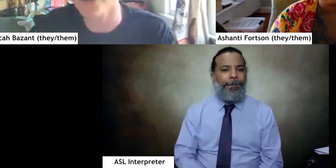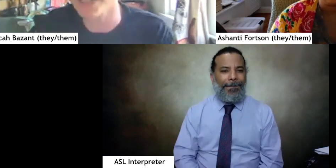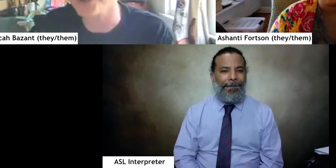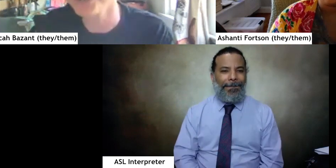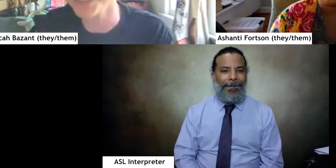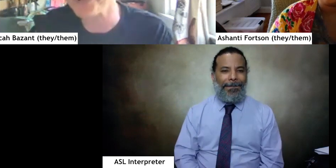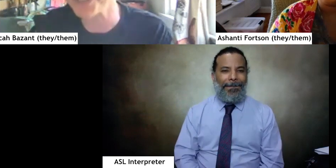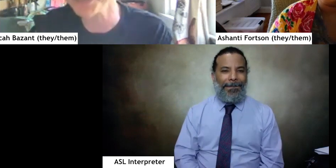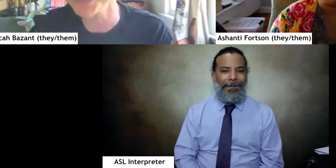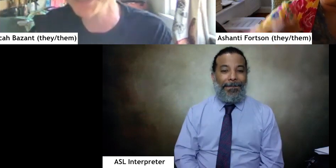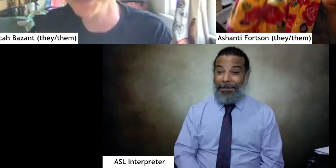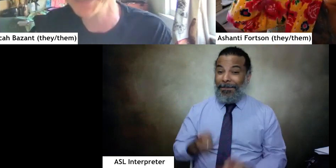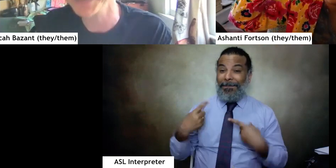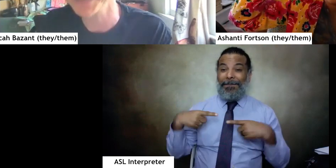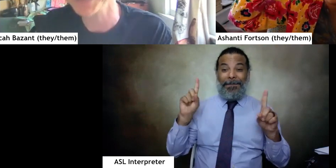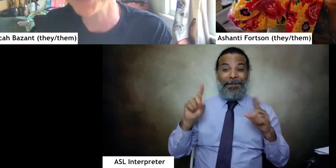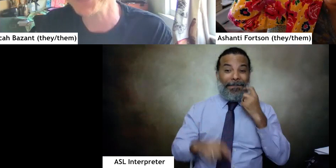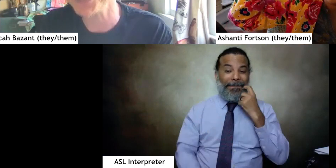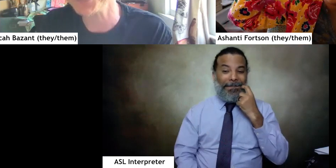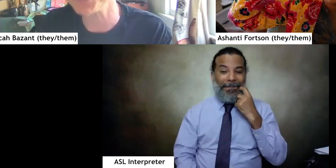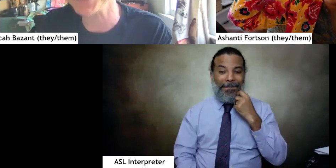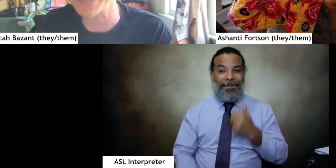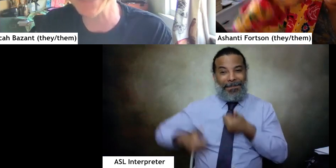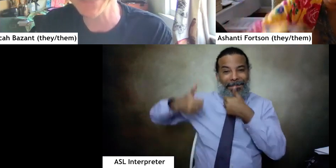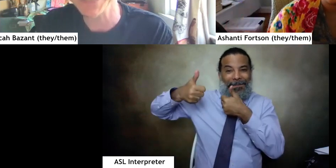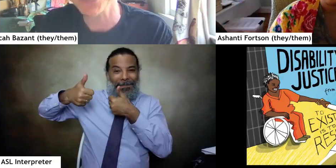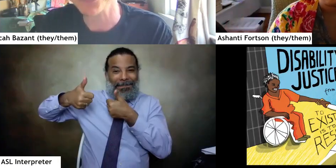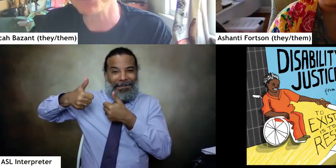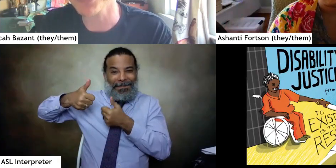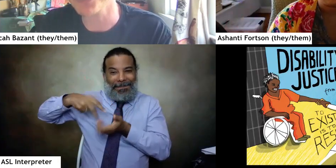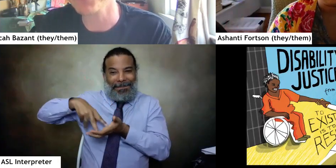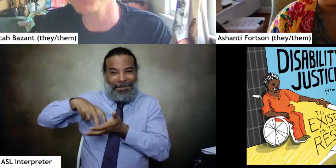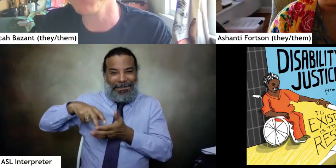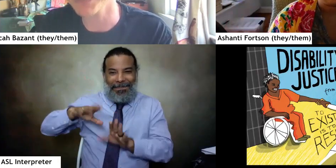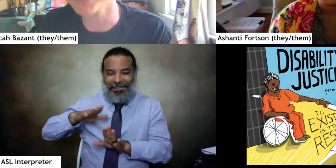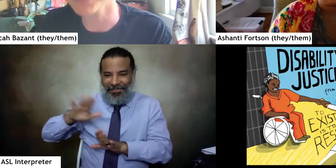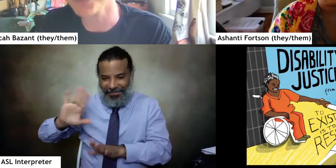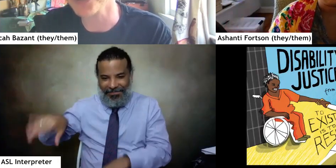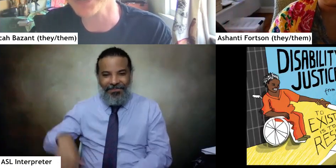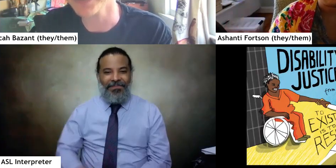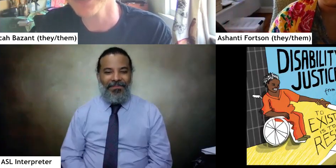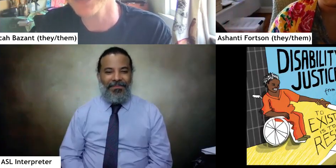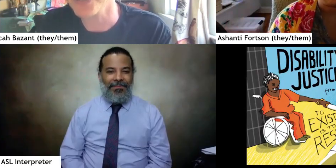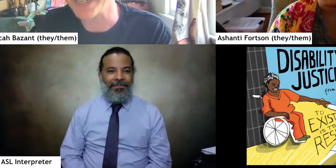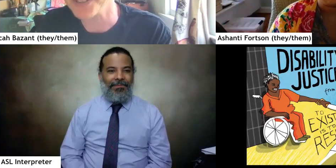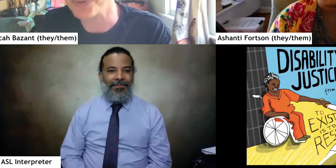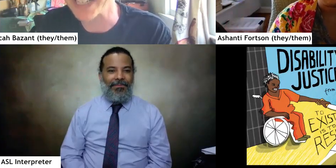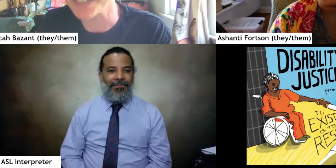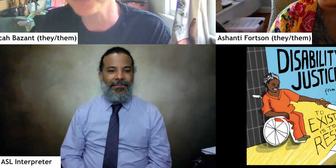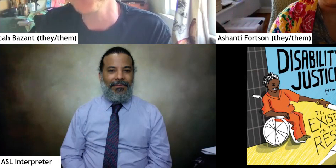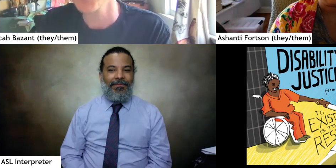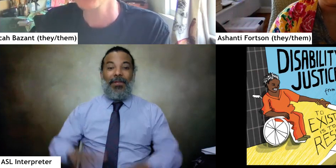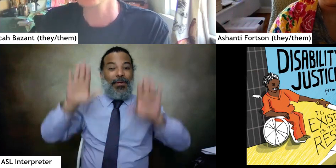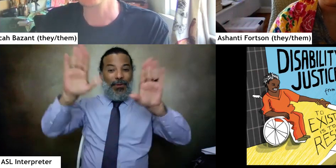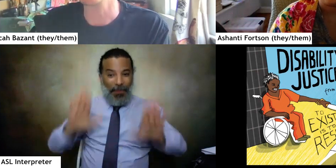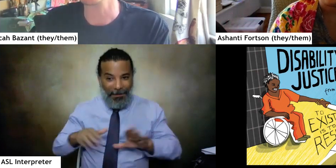There we go. Did that work? Woohoo. Okay. Oops, no, that's not working. Okay, great.